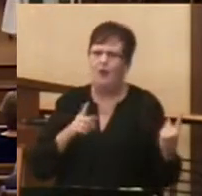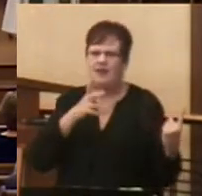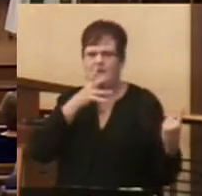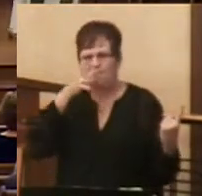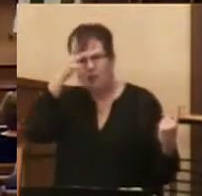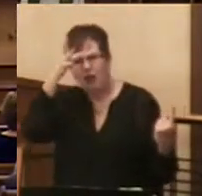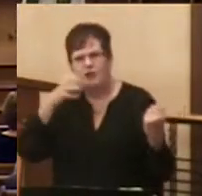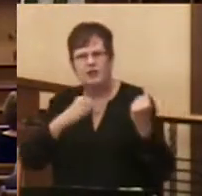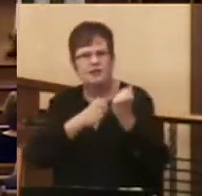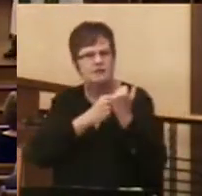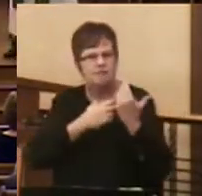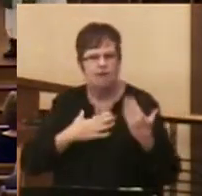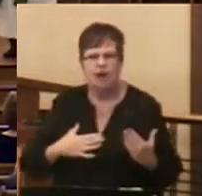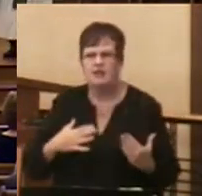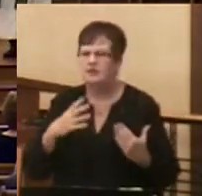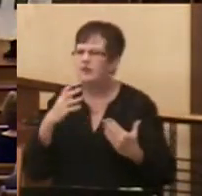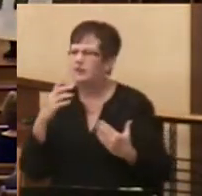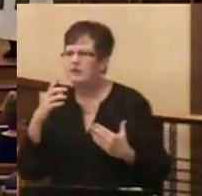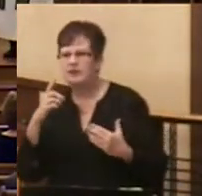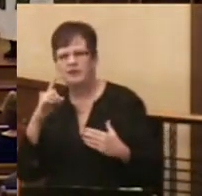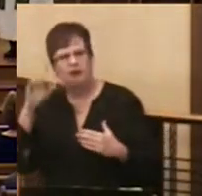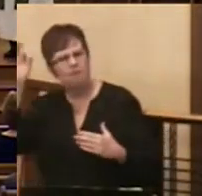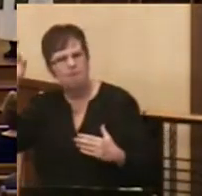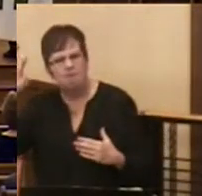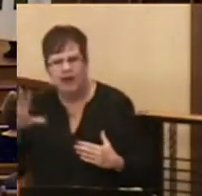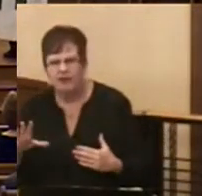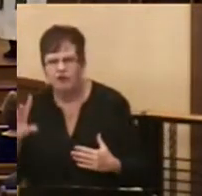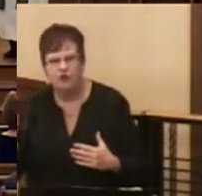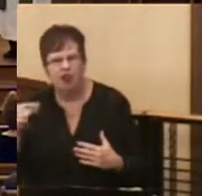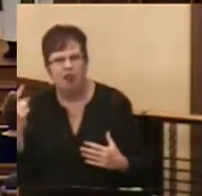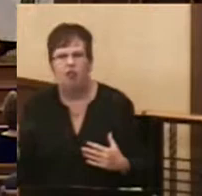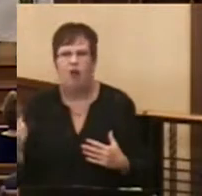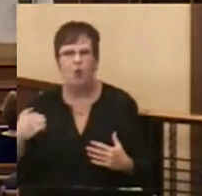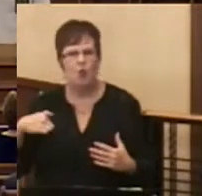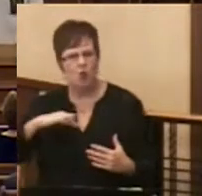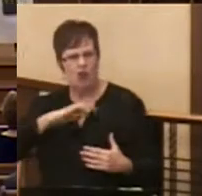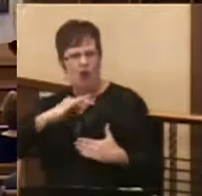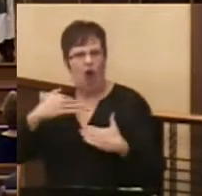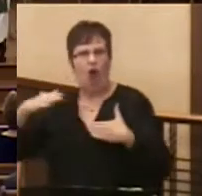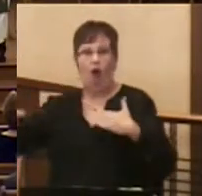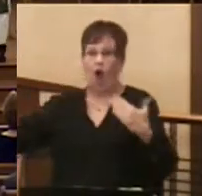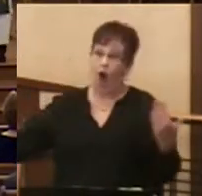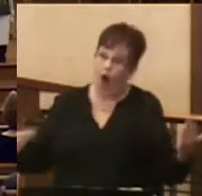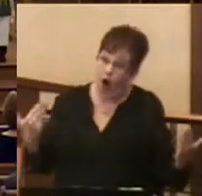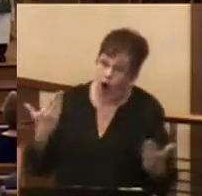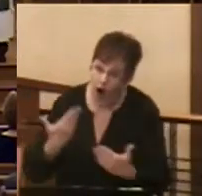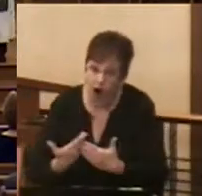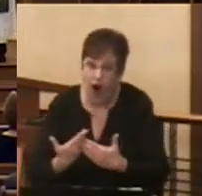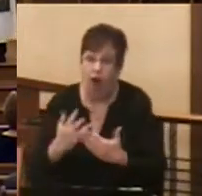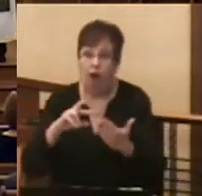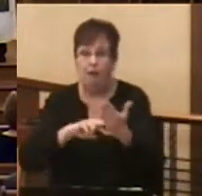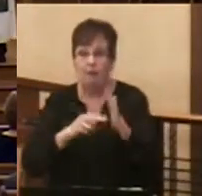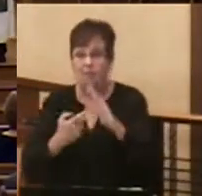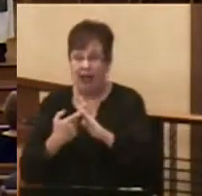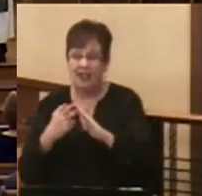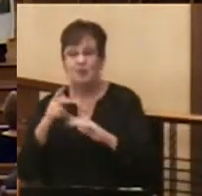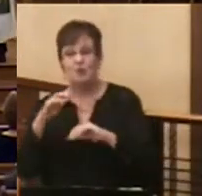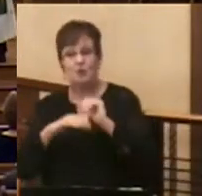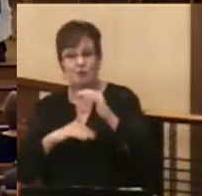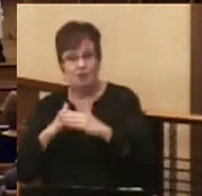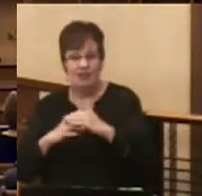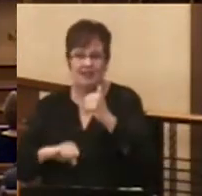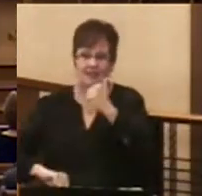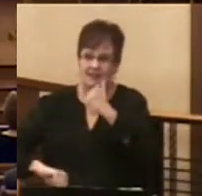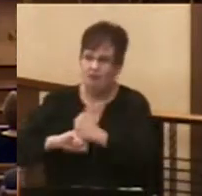alone, to pastors or confirmation teachers alone. We are all to build up our infants in love,